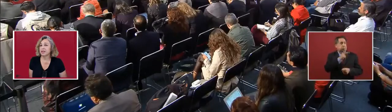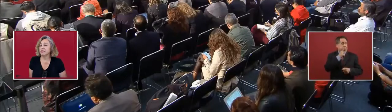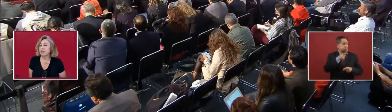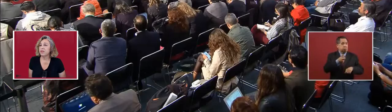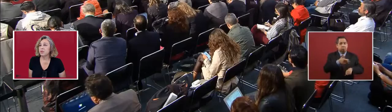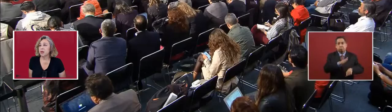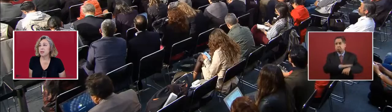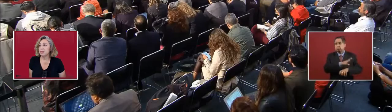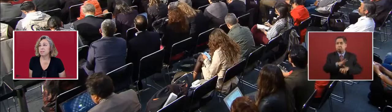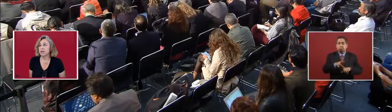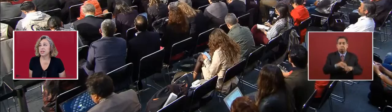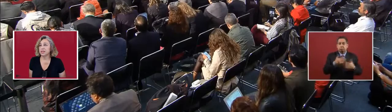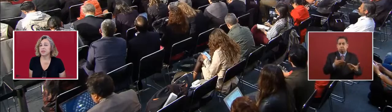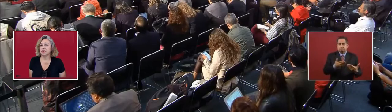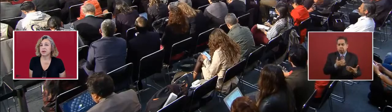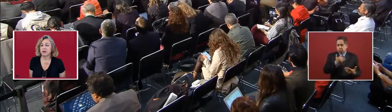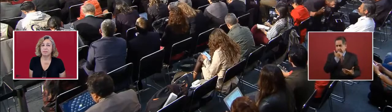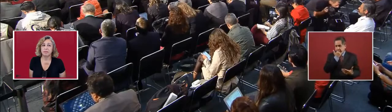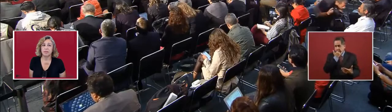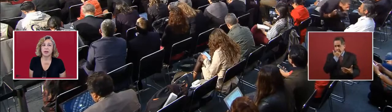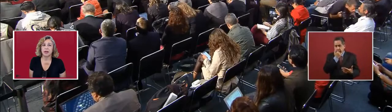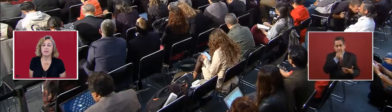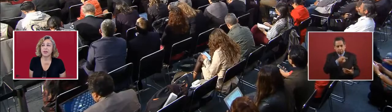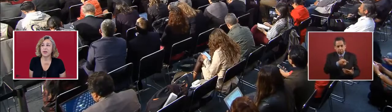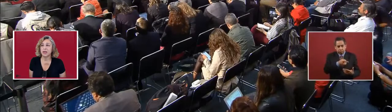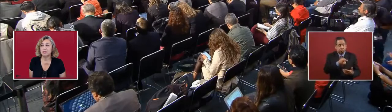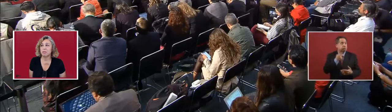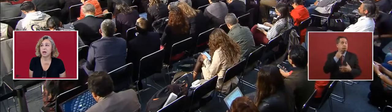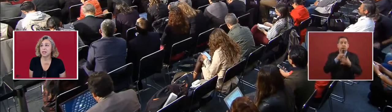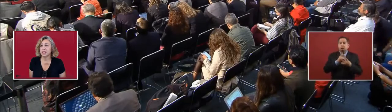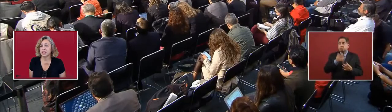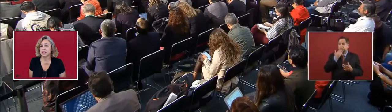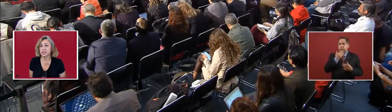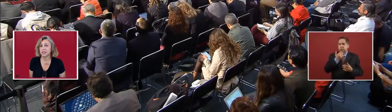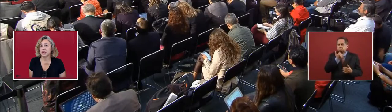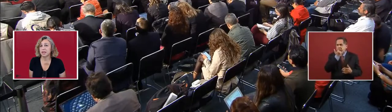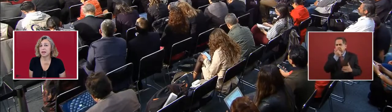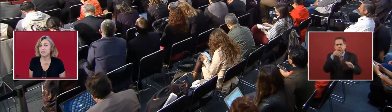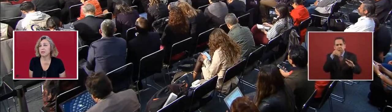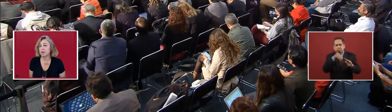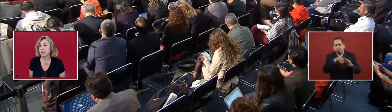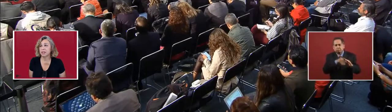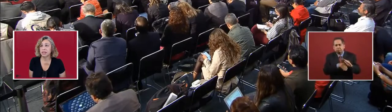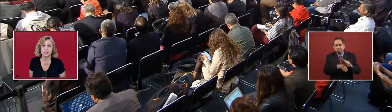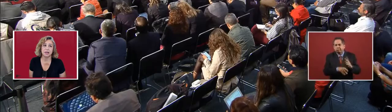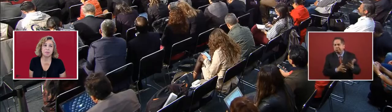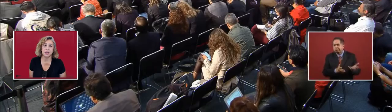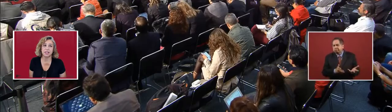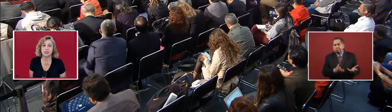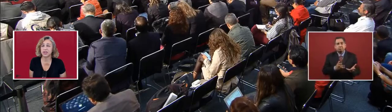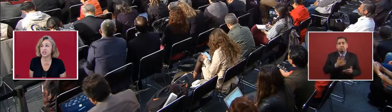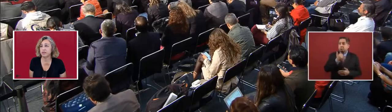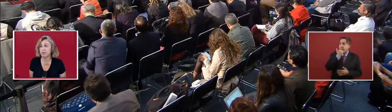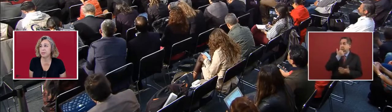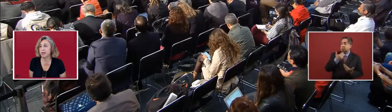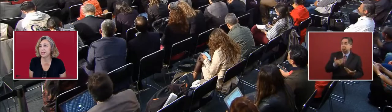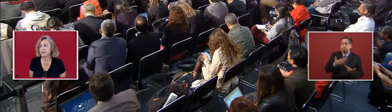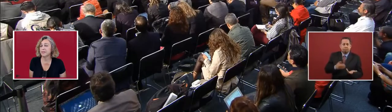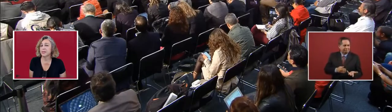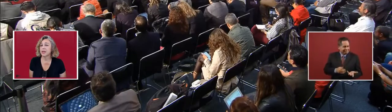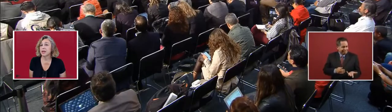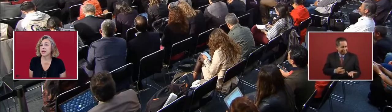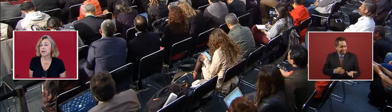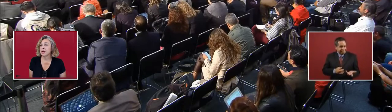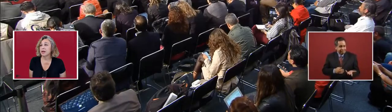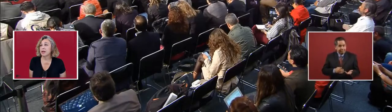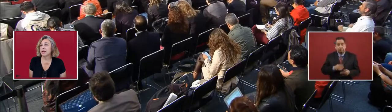It's very well administered, very good politics and economic politics and administration of Pemex.